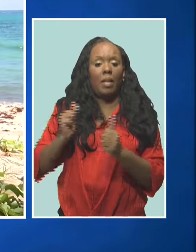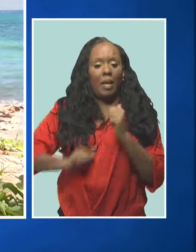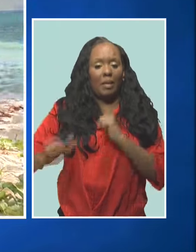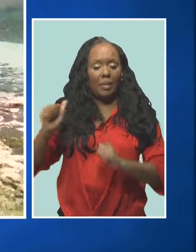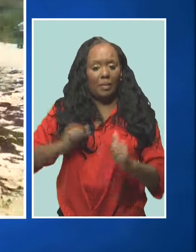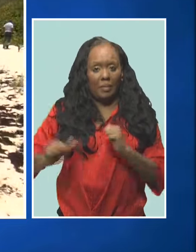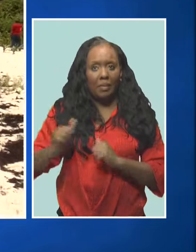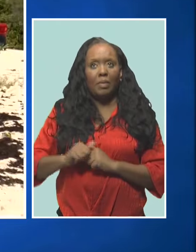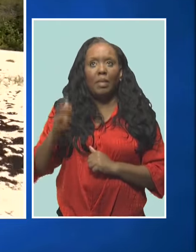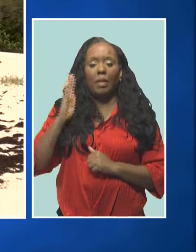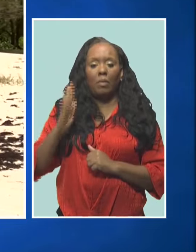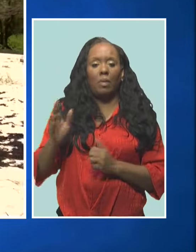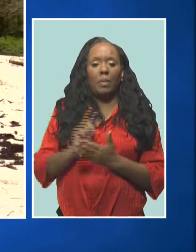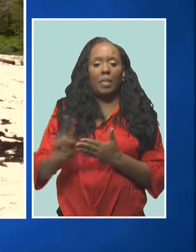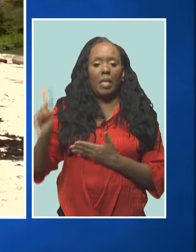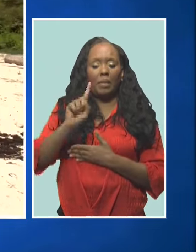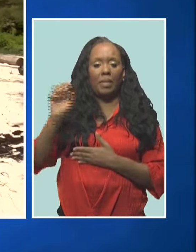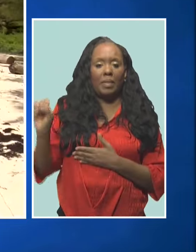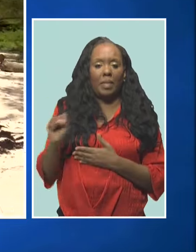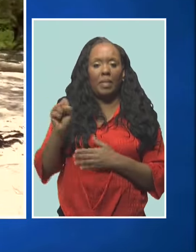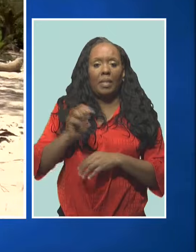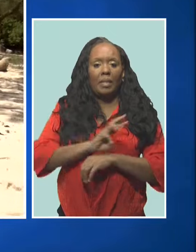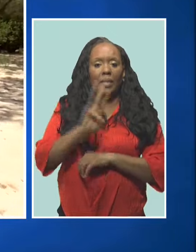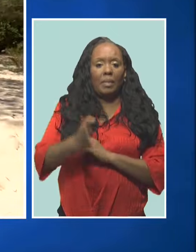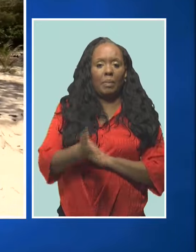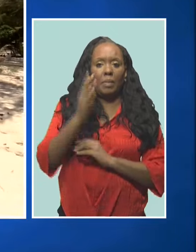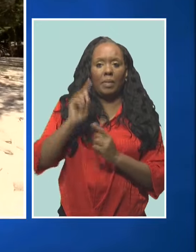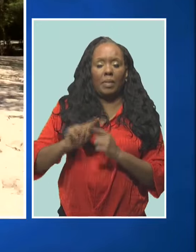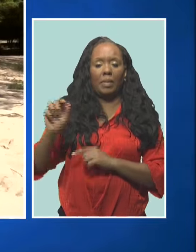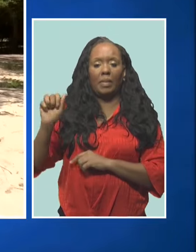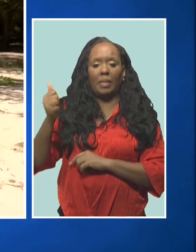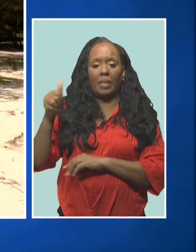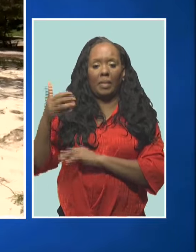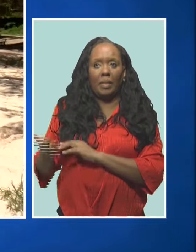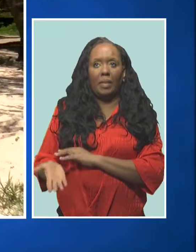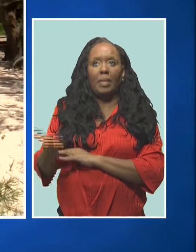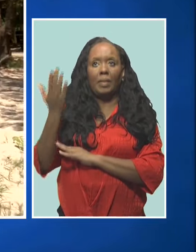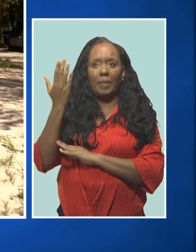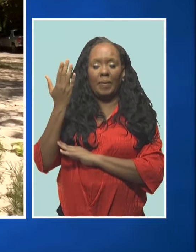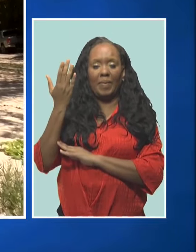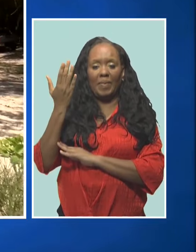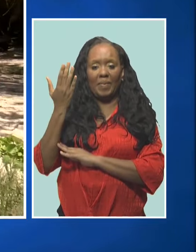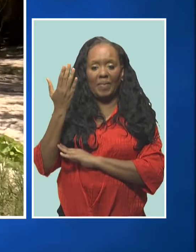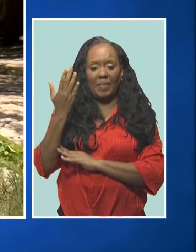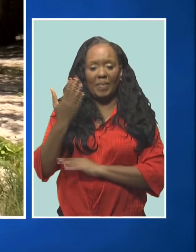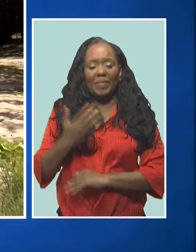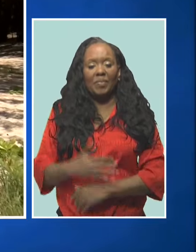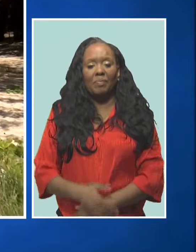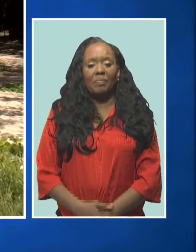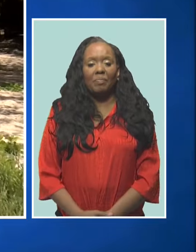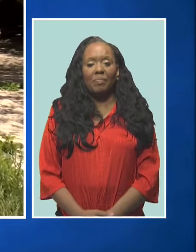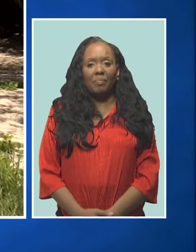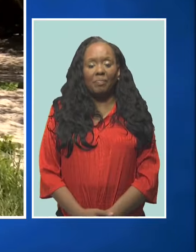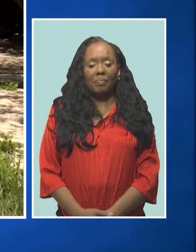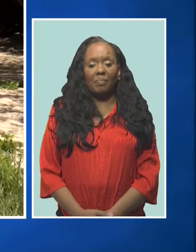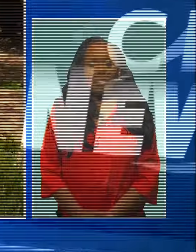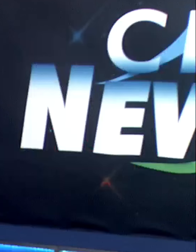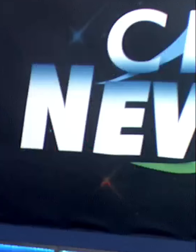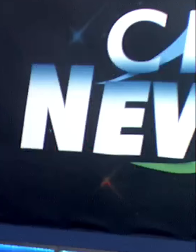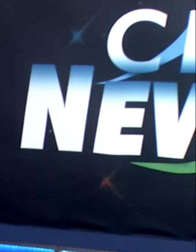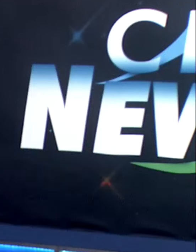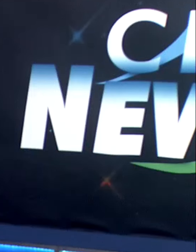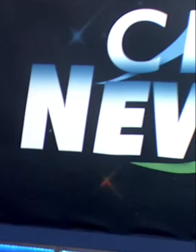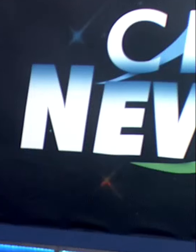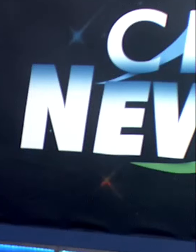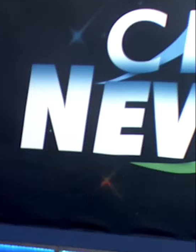It's slated for next Saturday from 6 a.m. to 10 a.m. Trevor Thorne, CBC News.